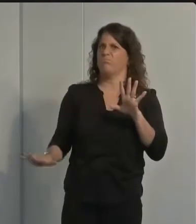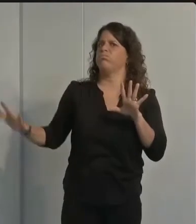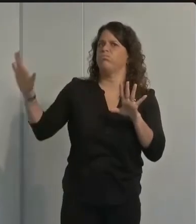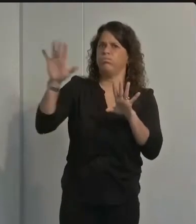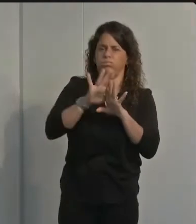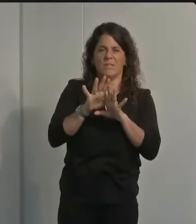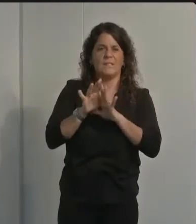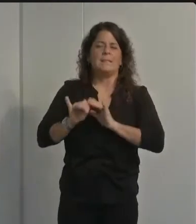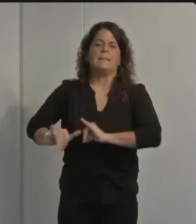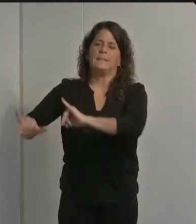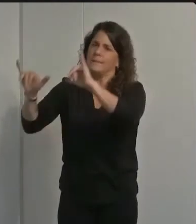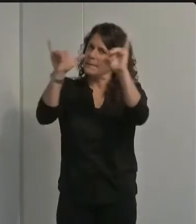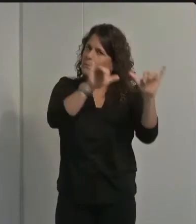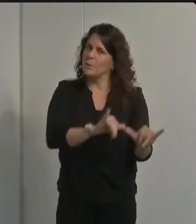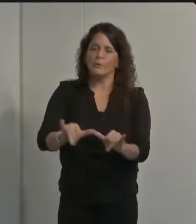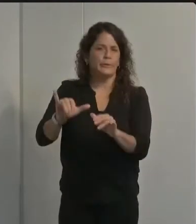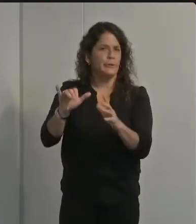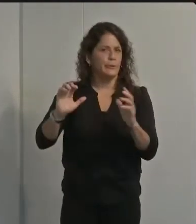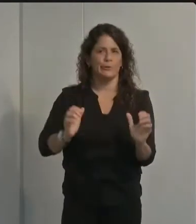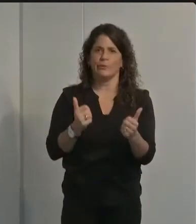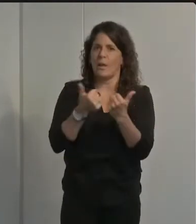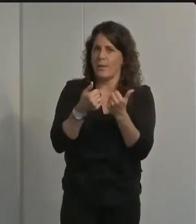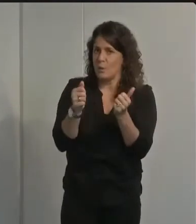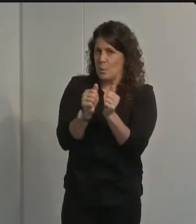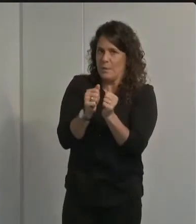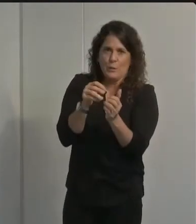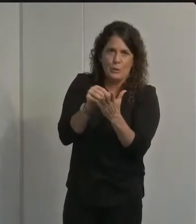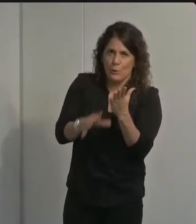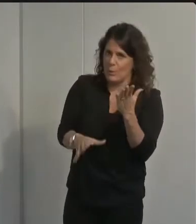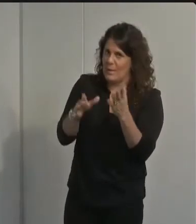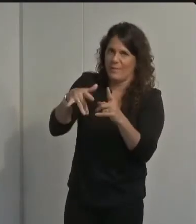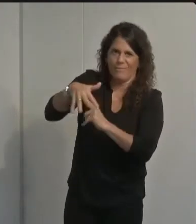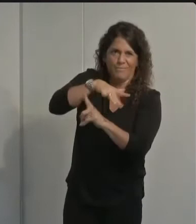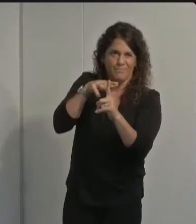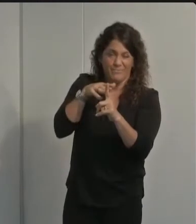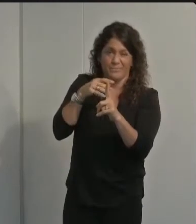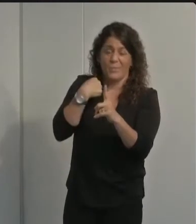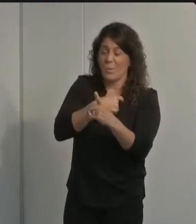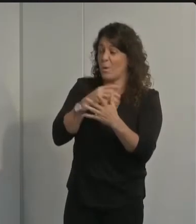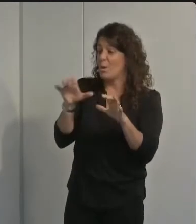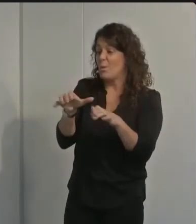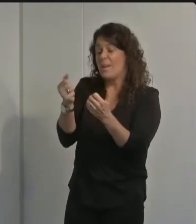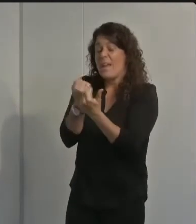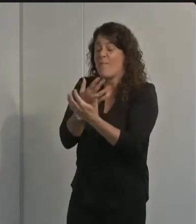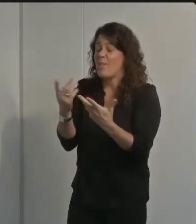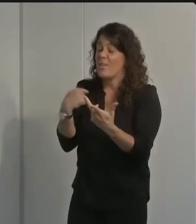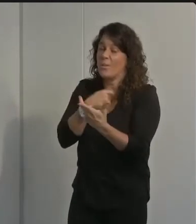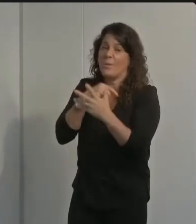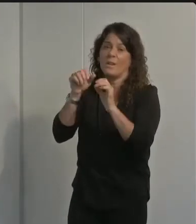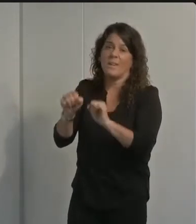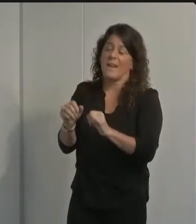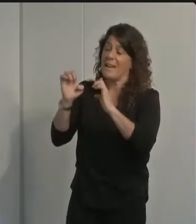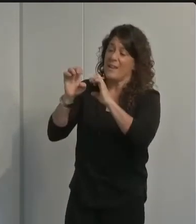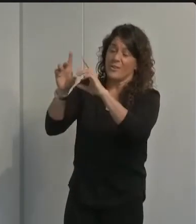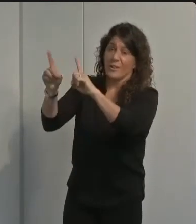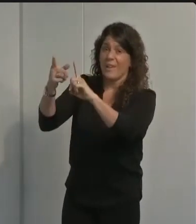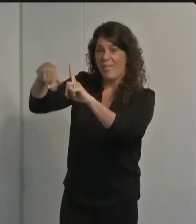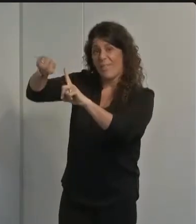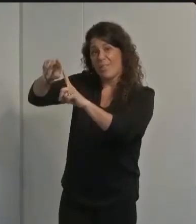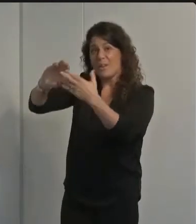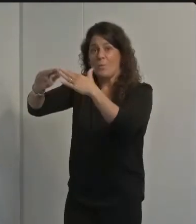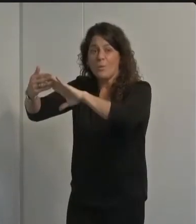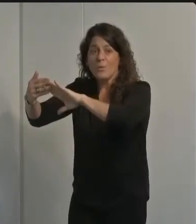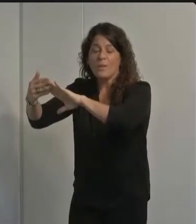challenges in that environment you know we're we're doing everything i can we can to to help educate that community help get